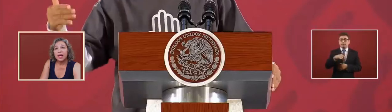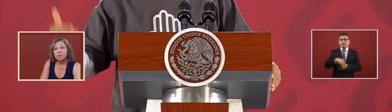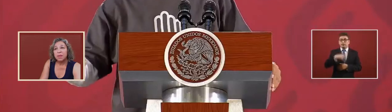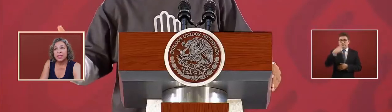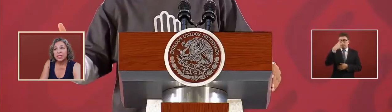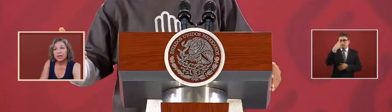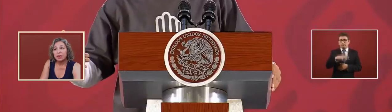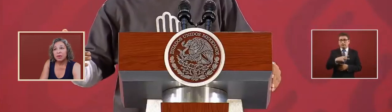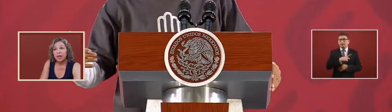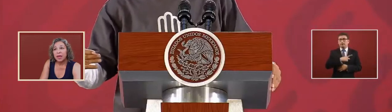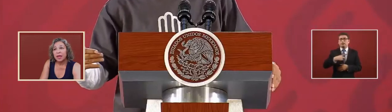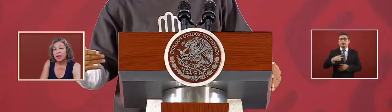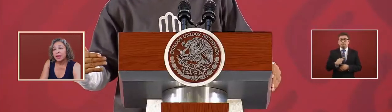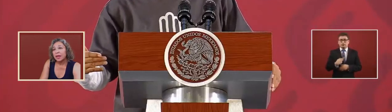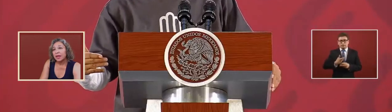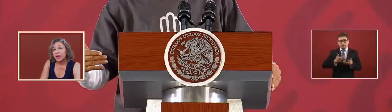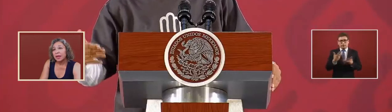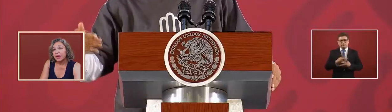apply in mexico